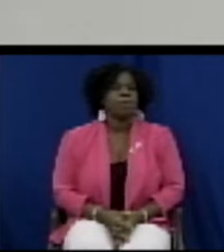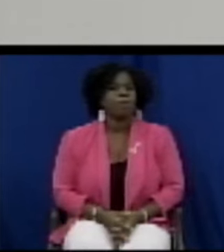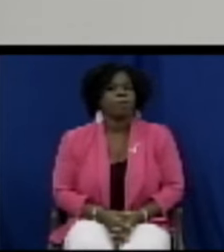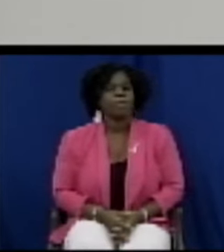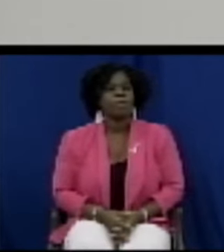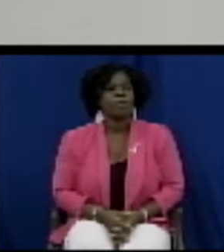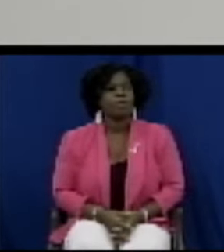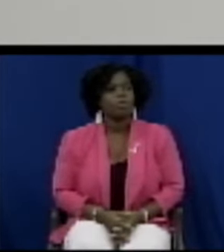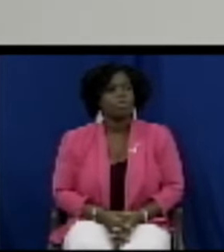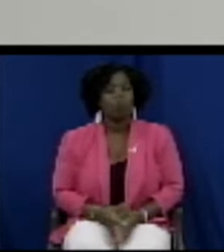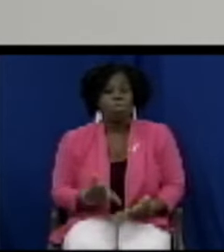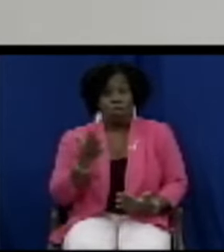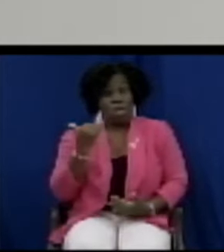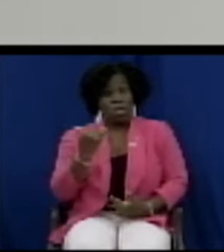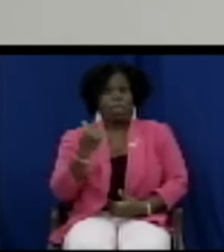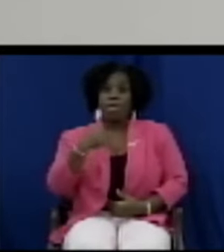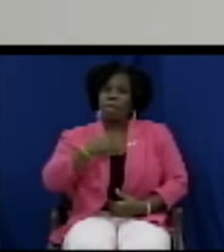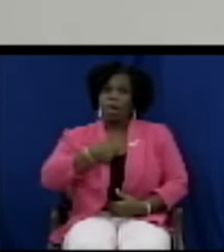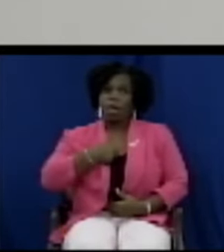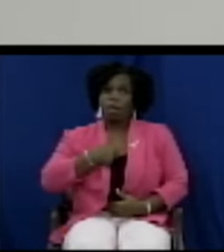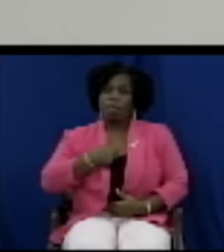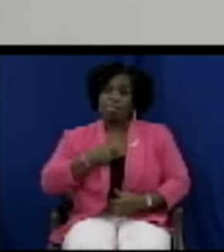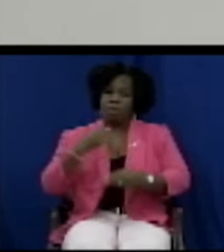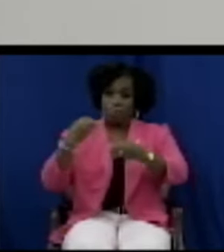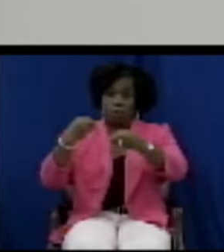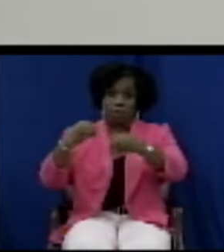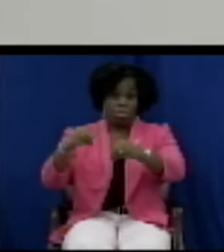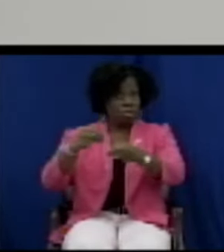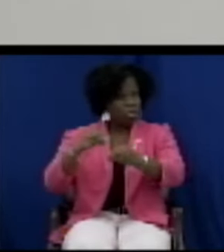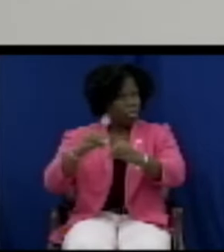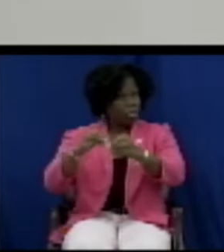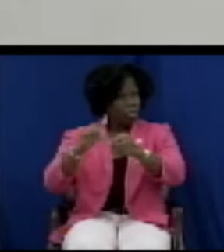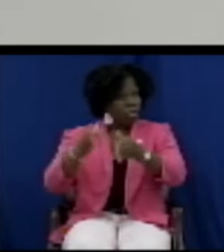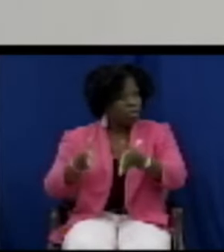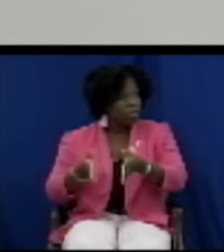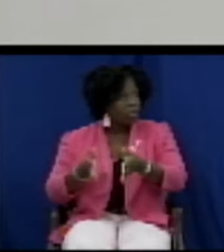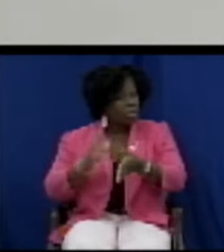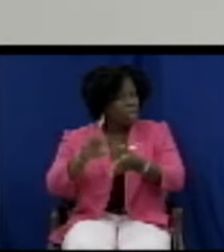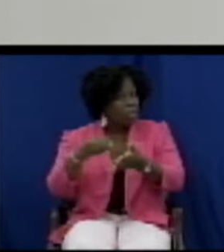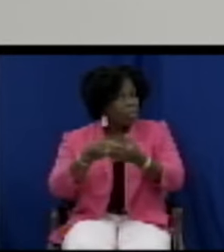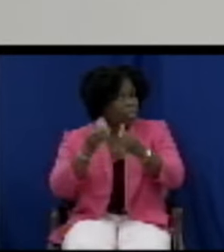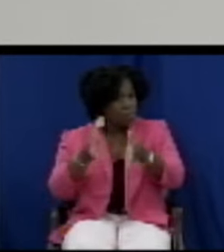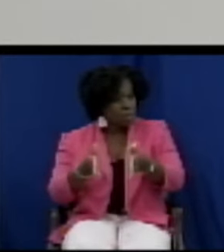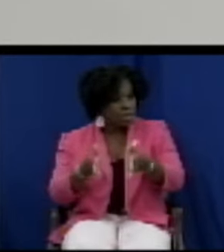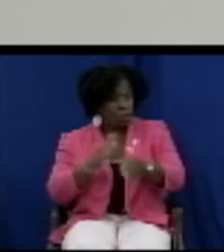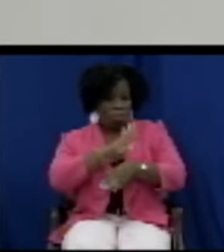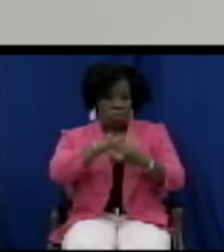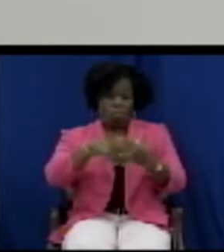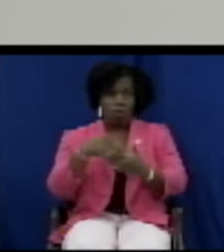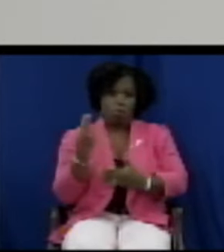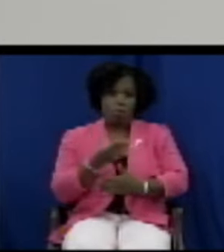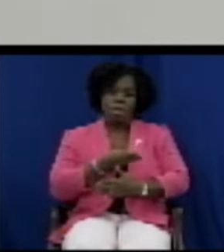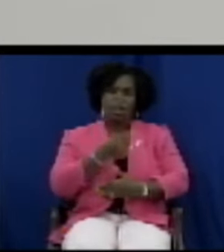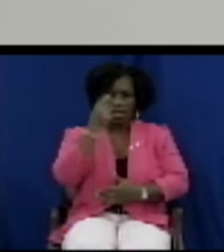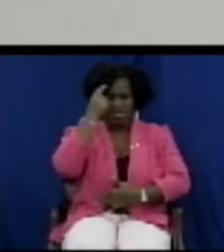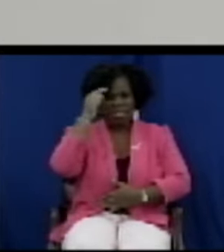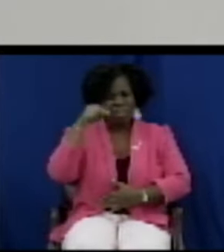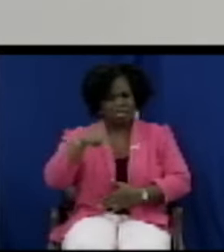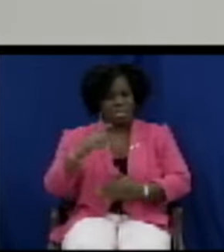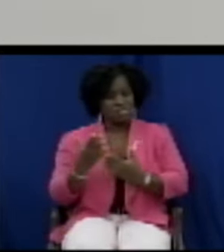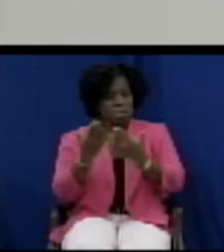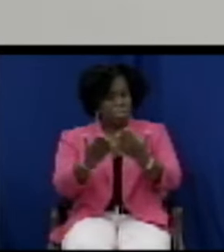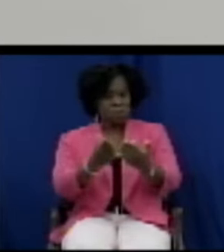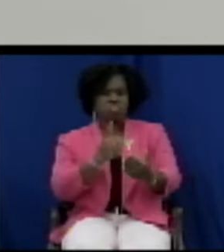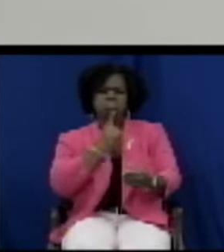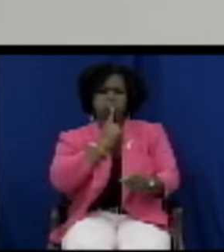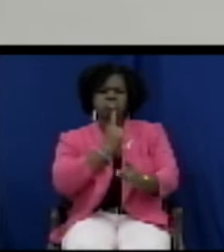because I'm a consumer we are all consumers and I think this bill is very timely I have